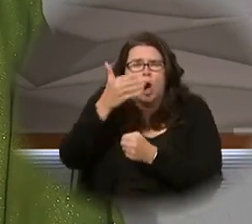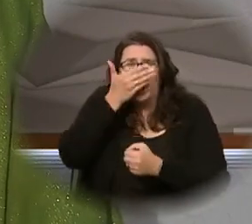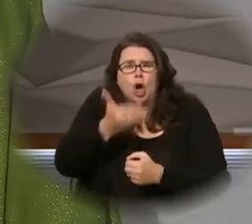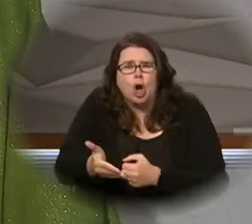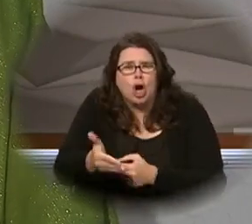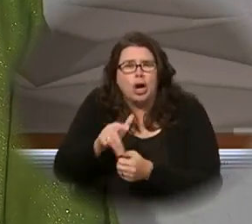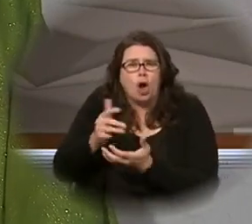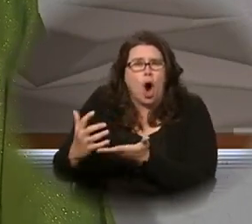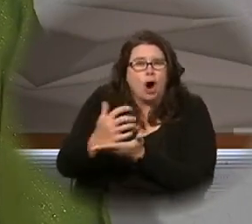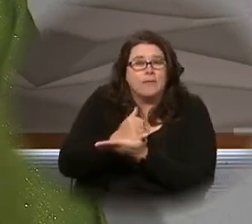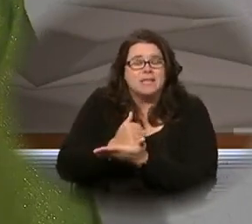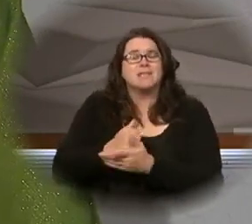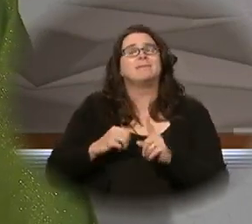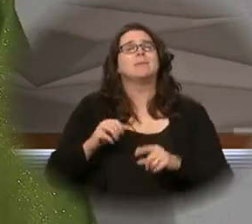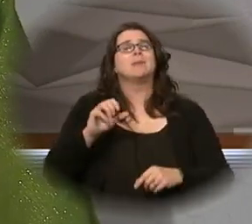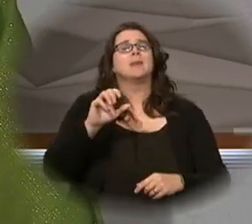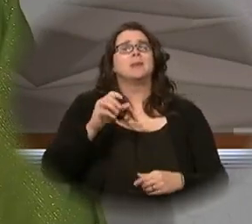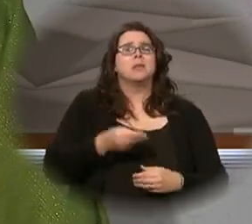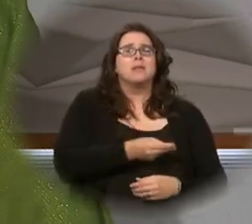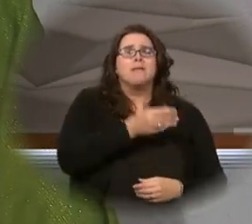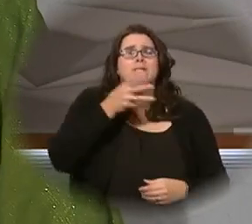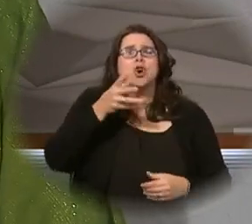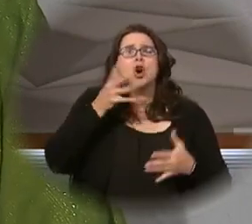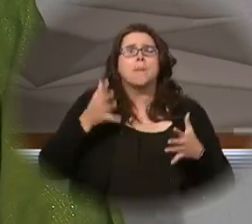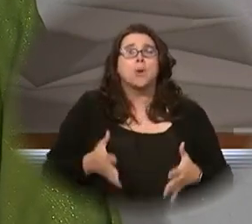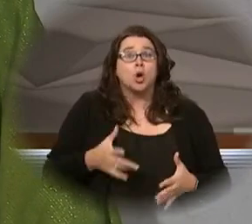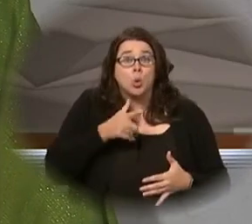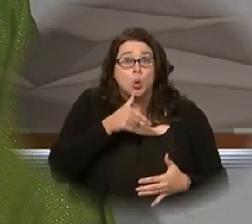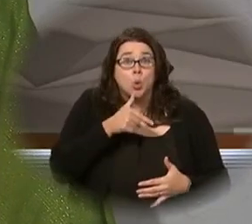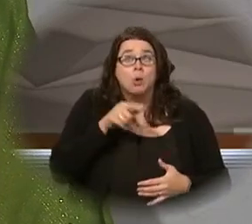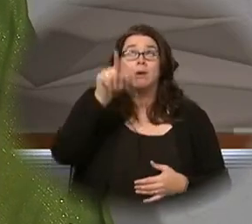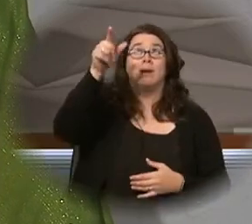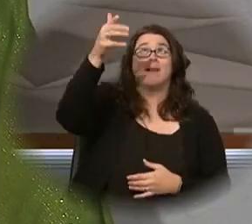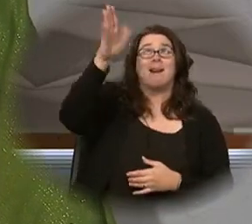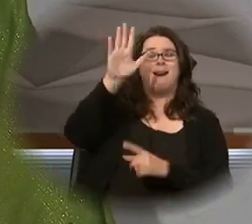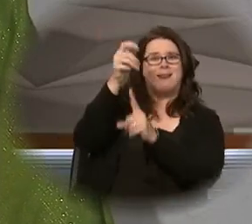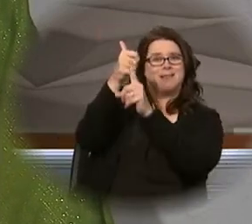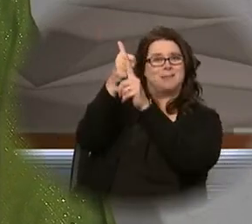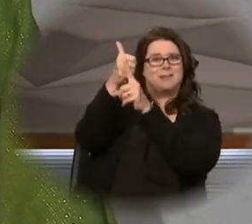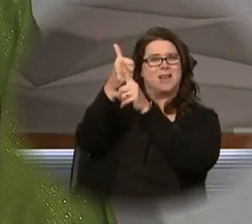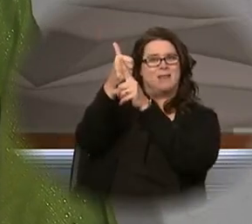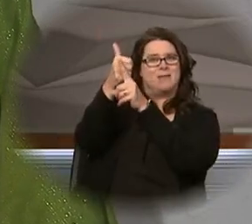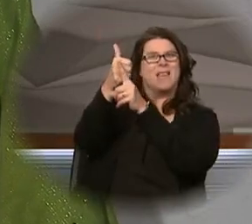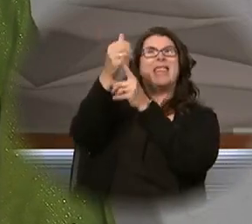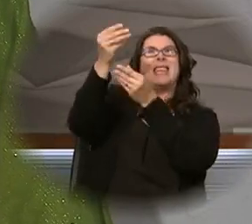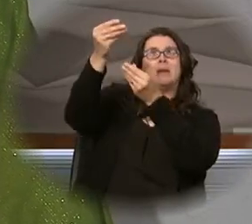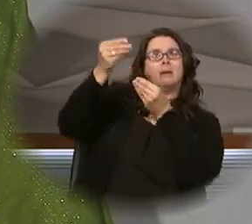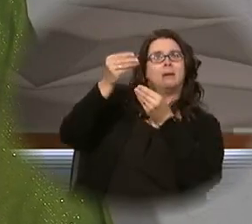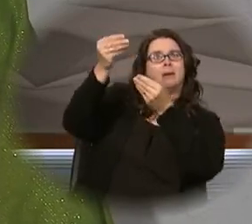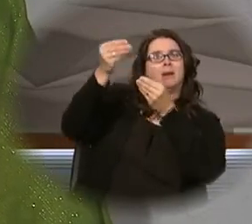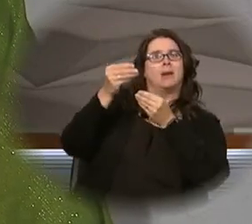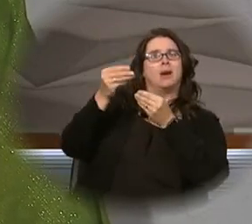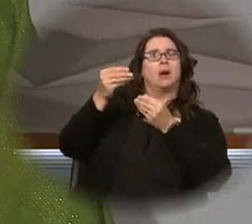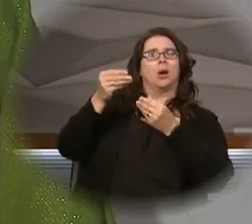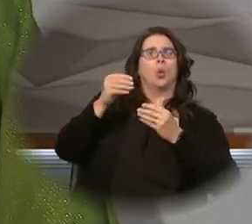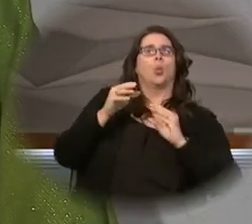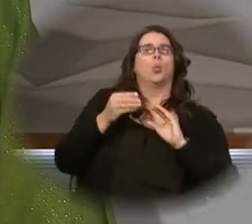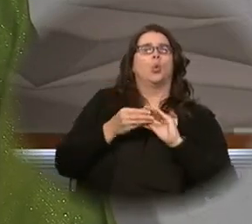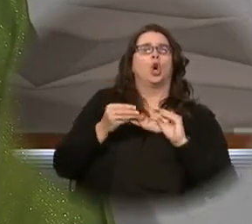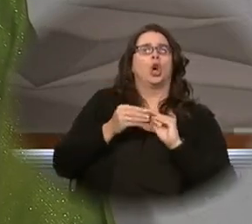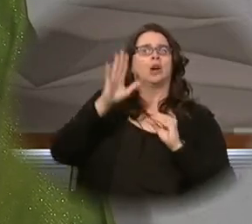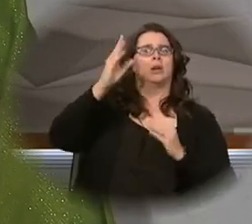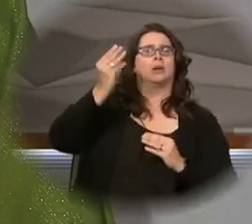And so the sower, again, is we trust God, who's sowing God's word. And it's not about